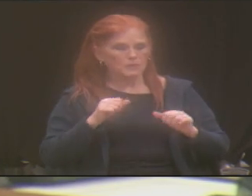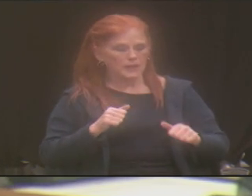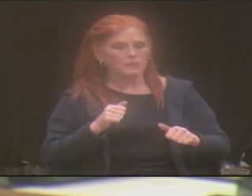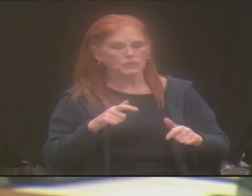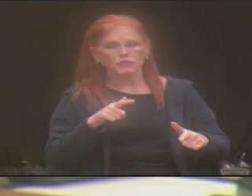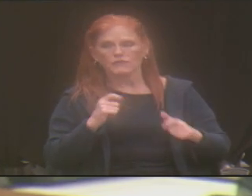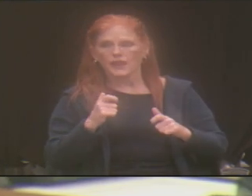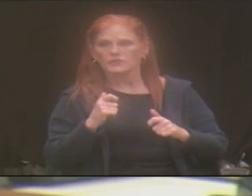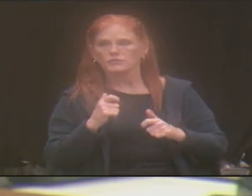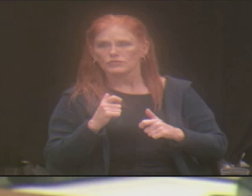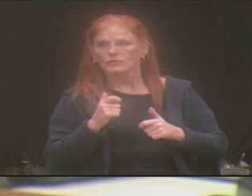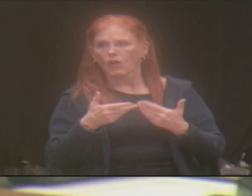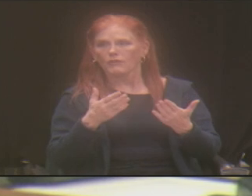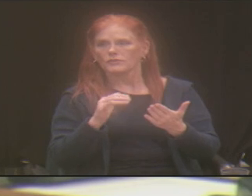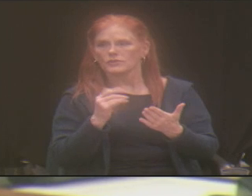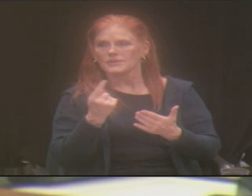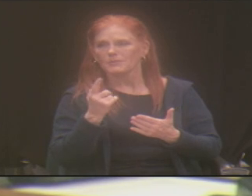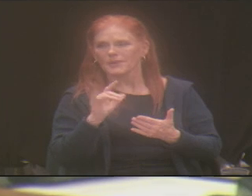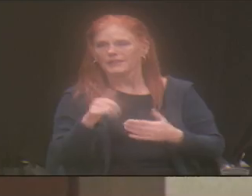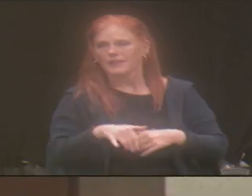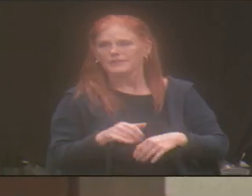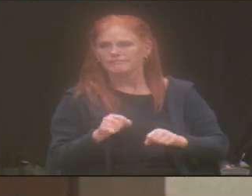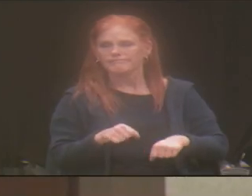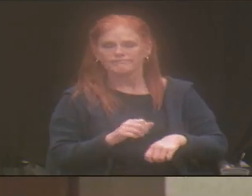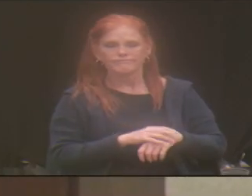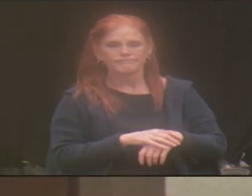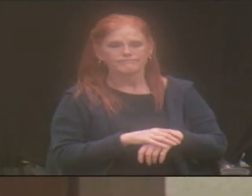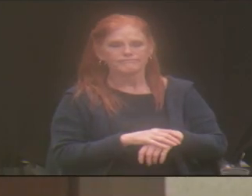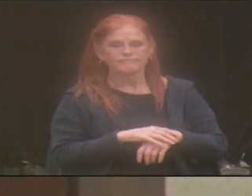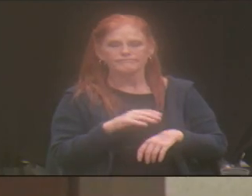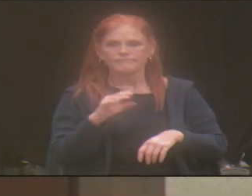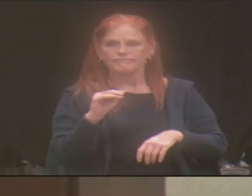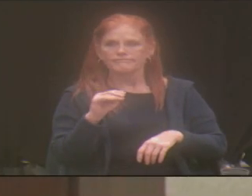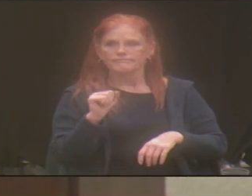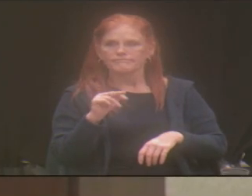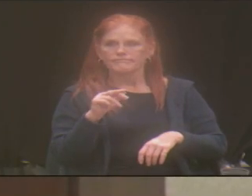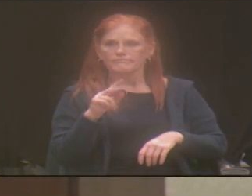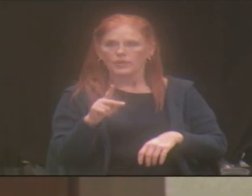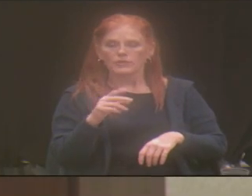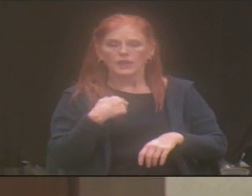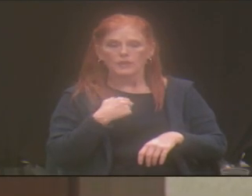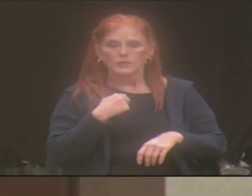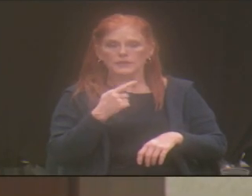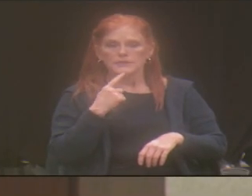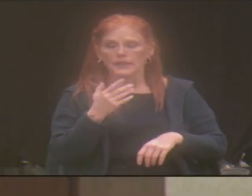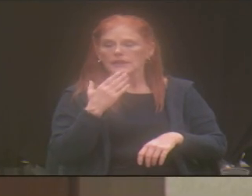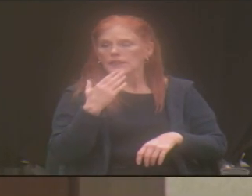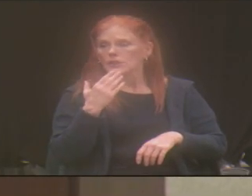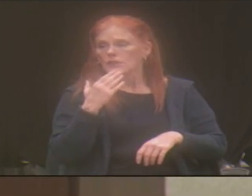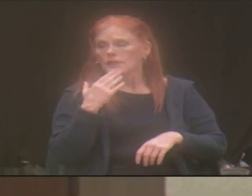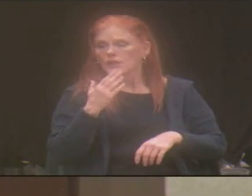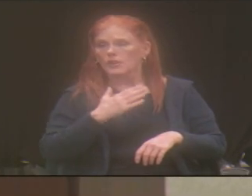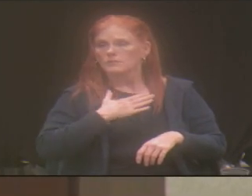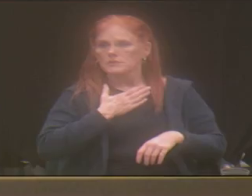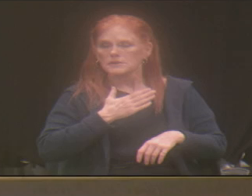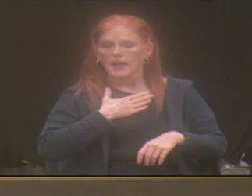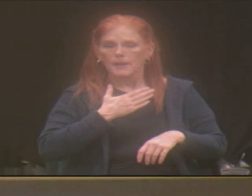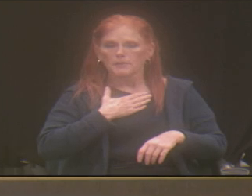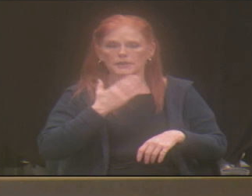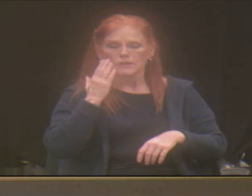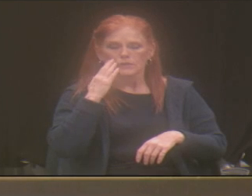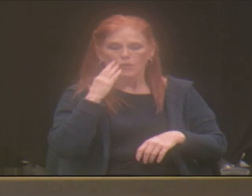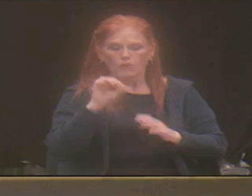much faster in those areas. Sure. I just want to say I'm really happy to just hear the